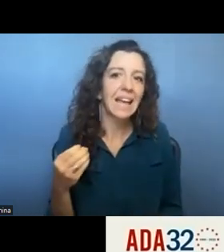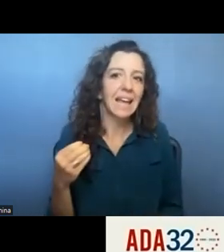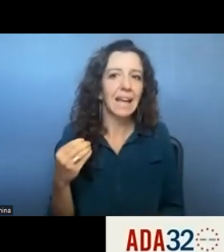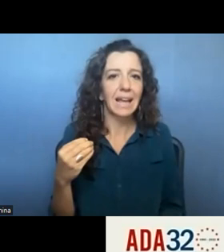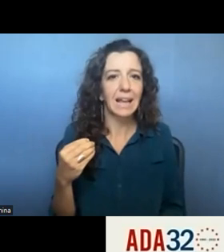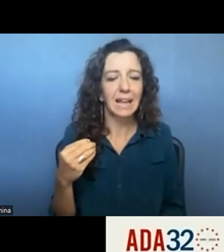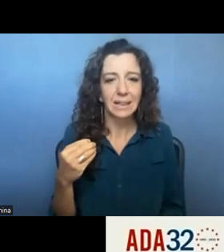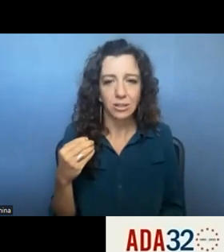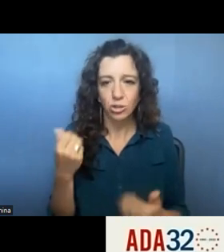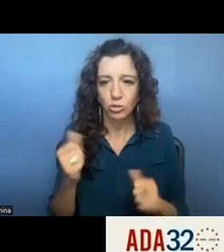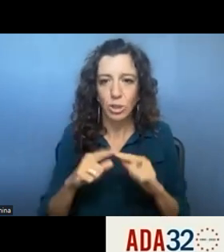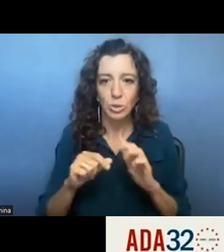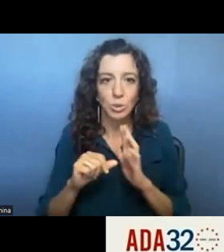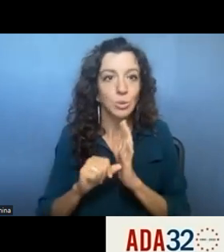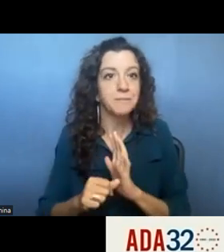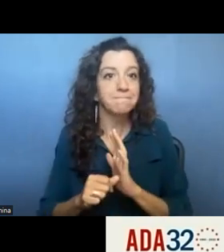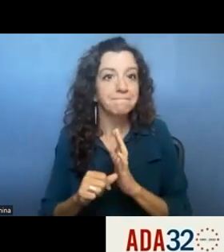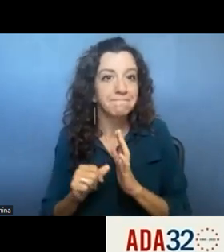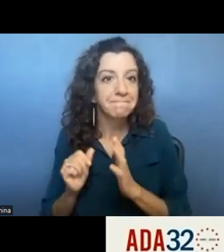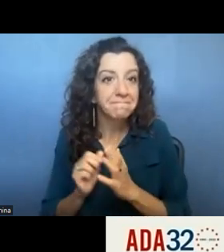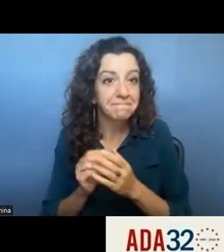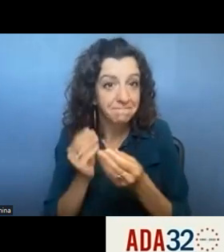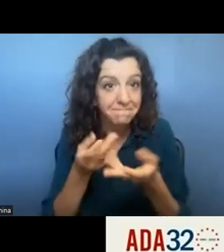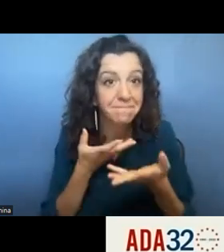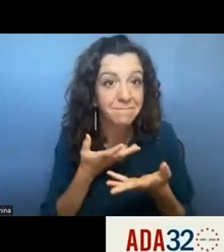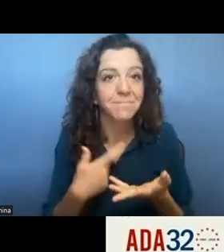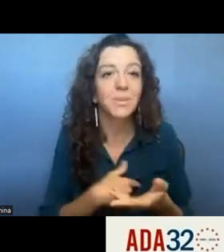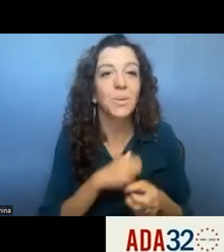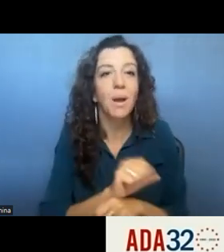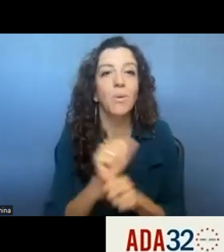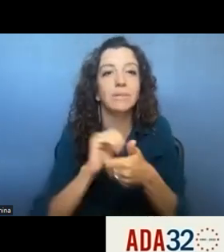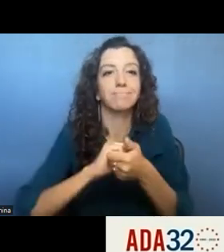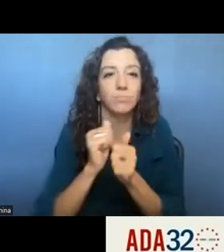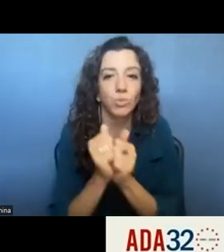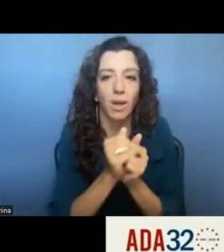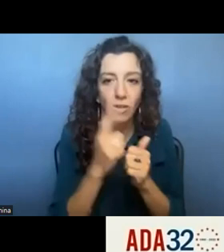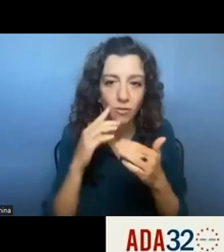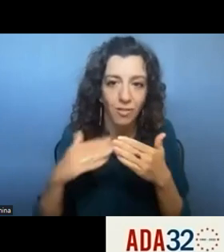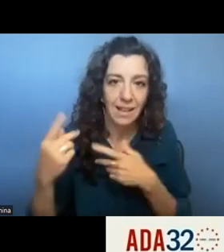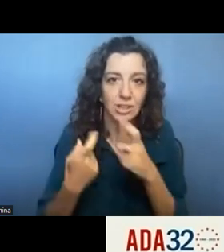bring them forward um so that we can work we can work together on that in the coming year